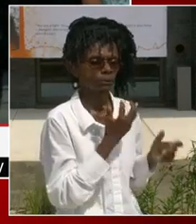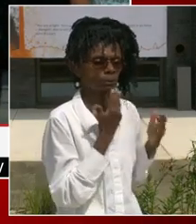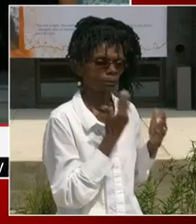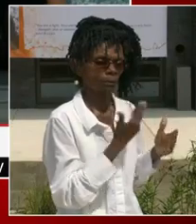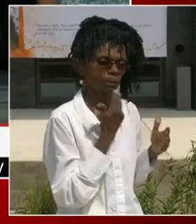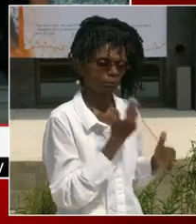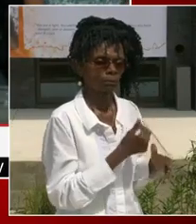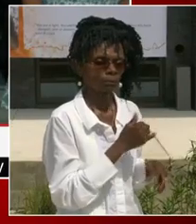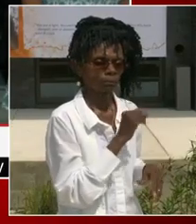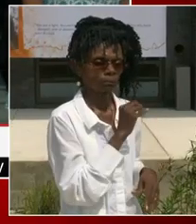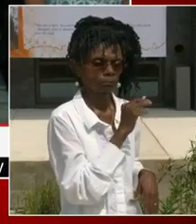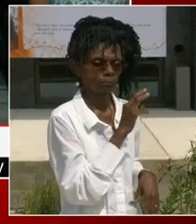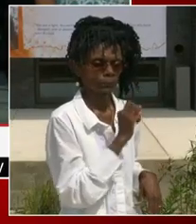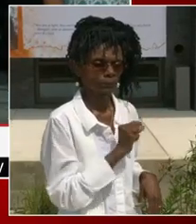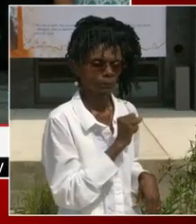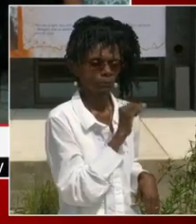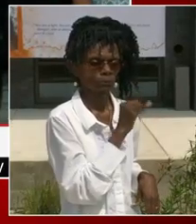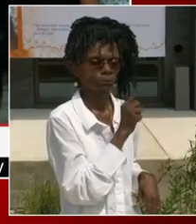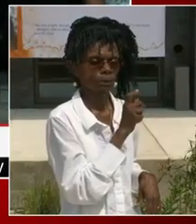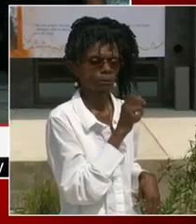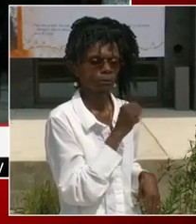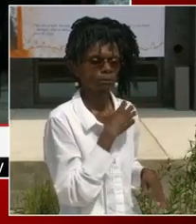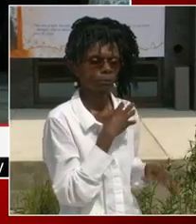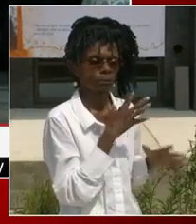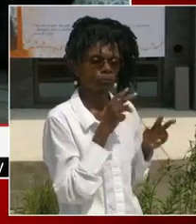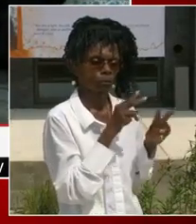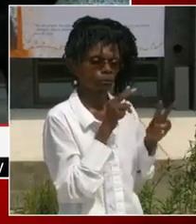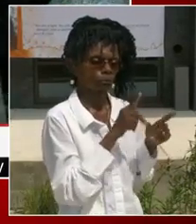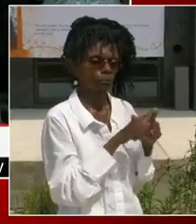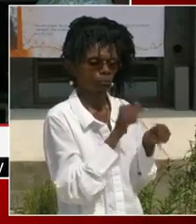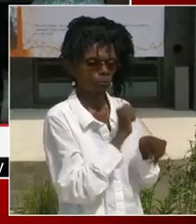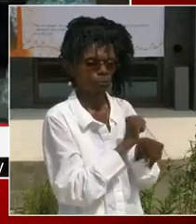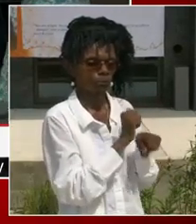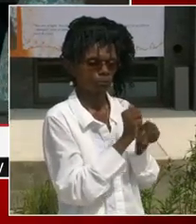celebrating so many great things with you. Thank you, everyone. Thank you.